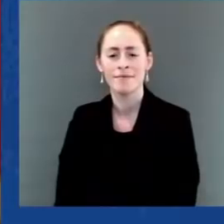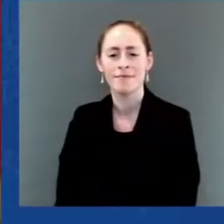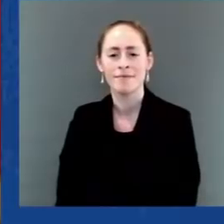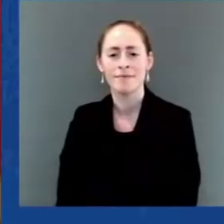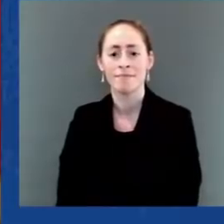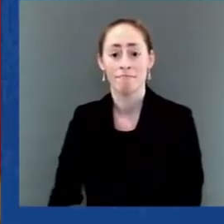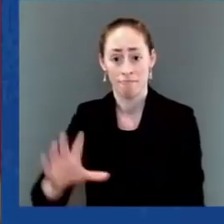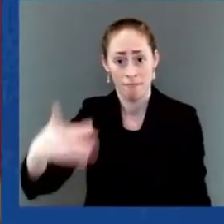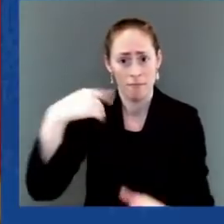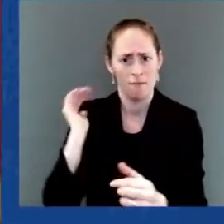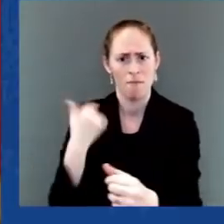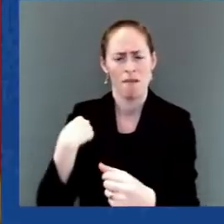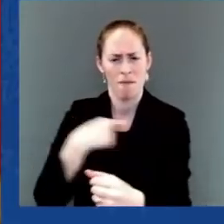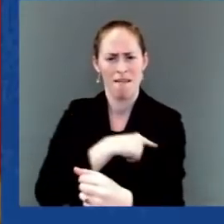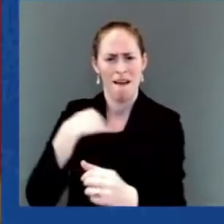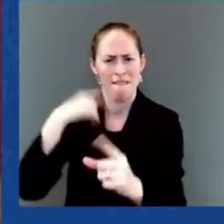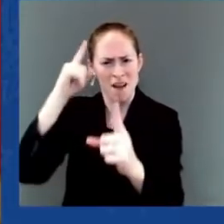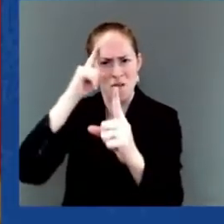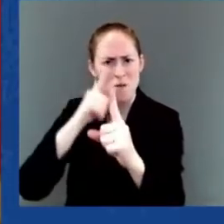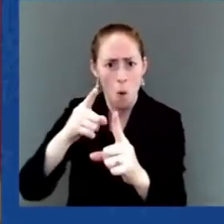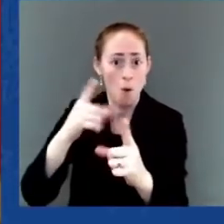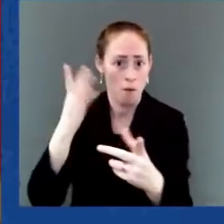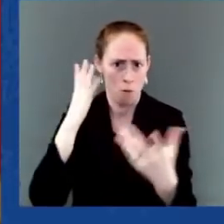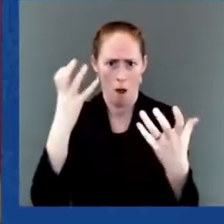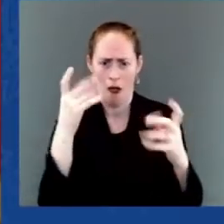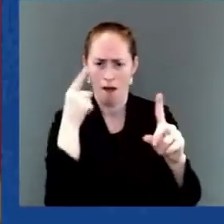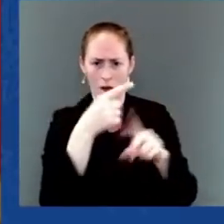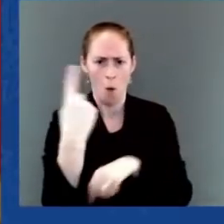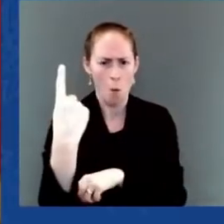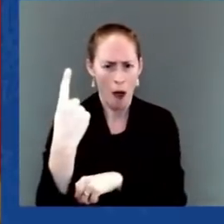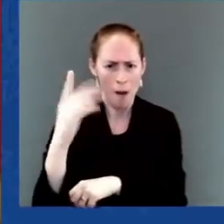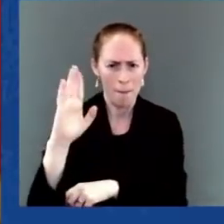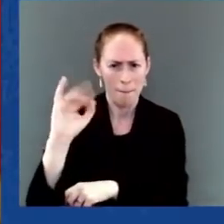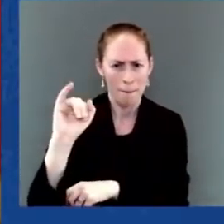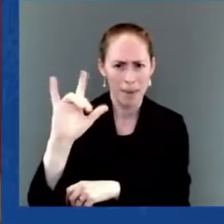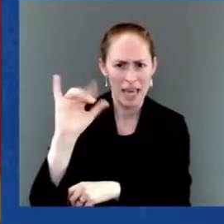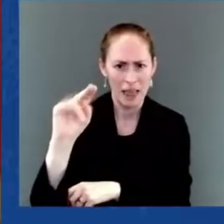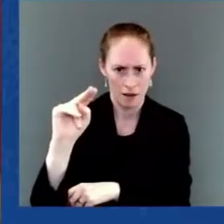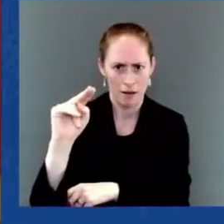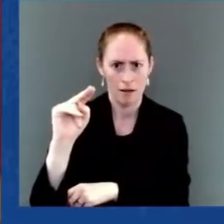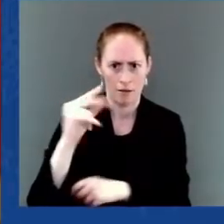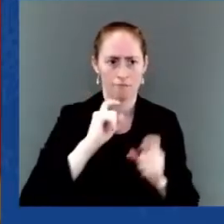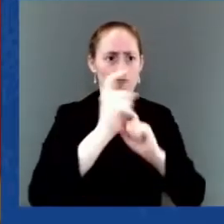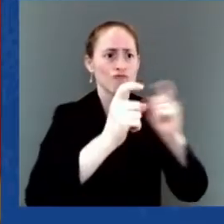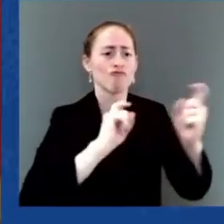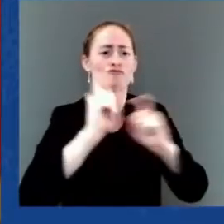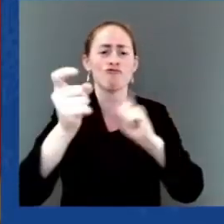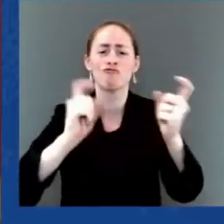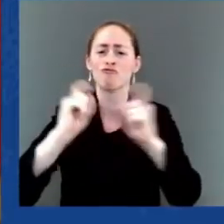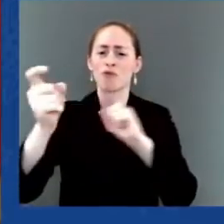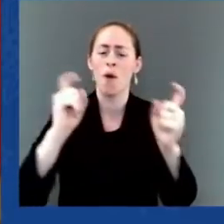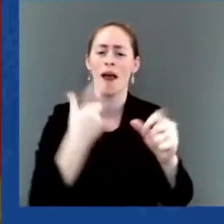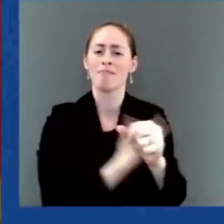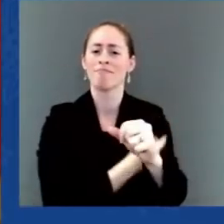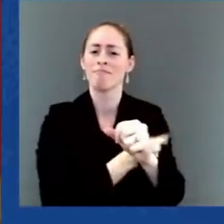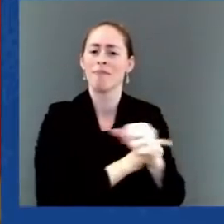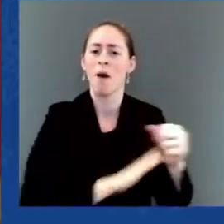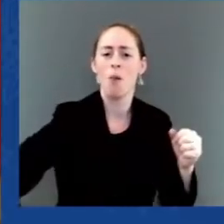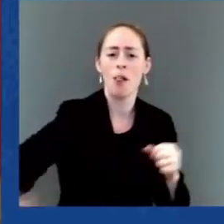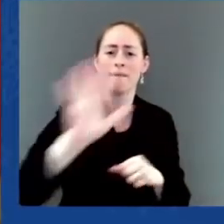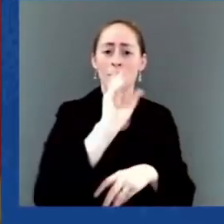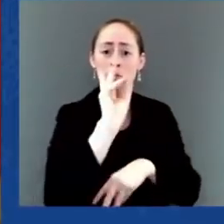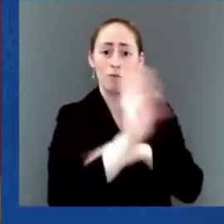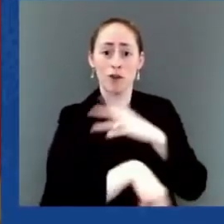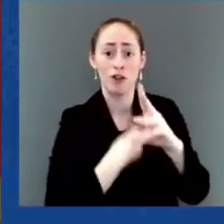free, no strings attached to the rest of the world. I'll continue to take steps necessary to save lives